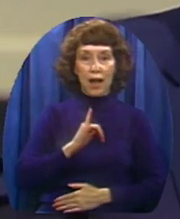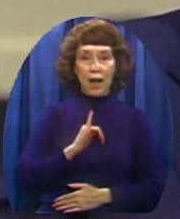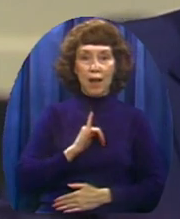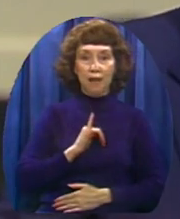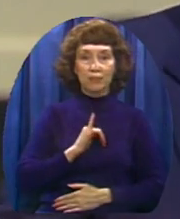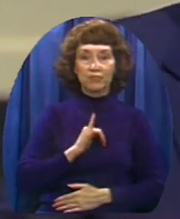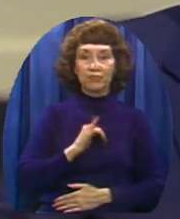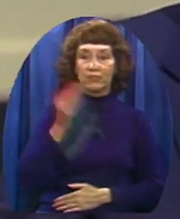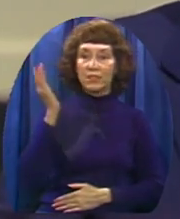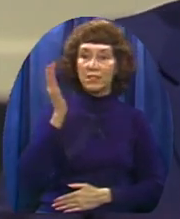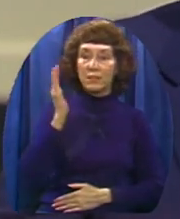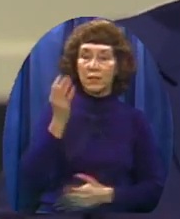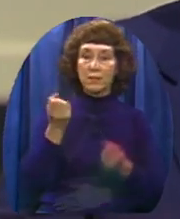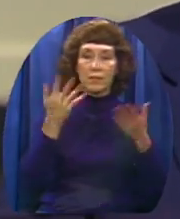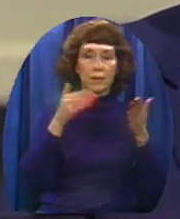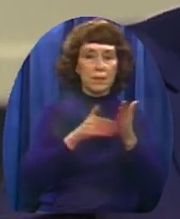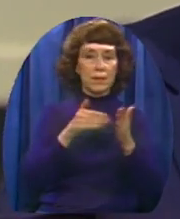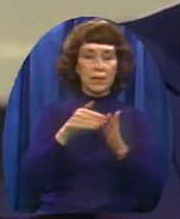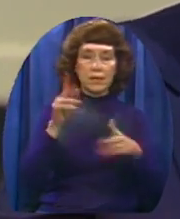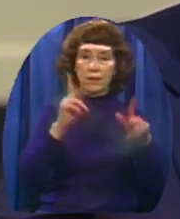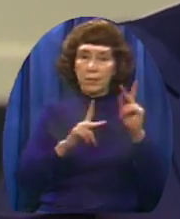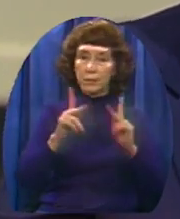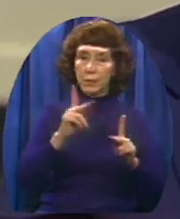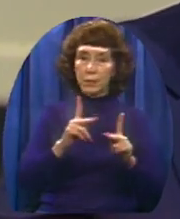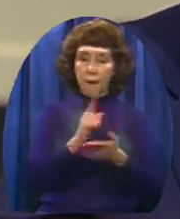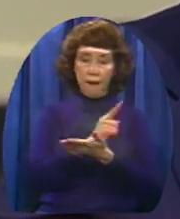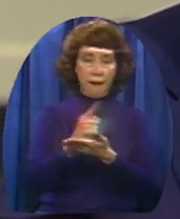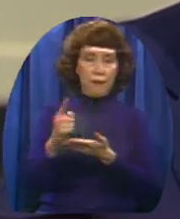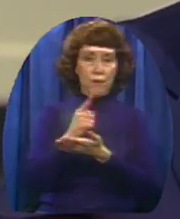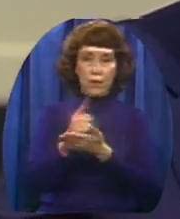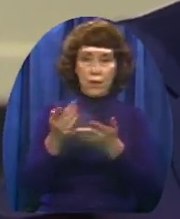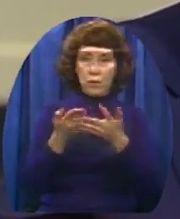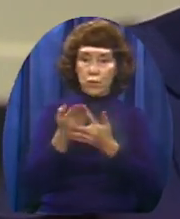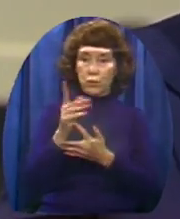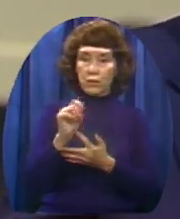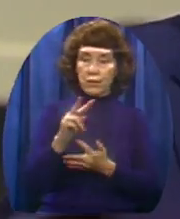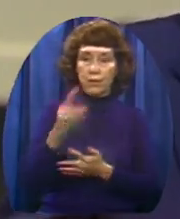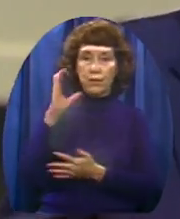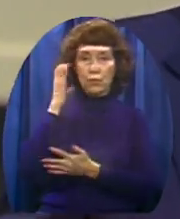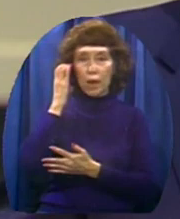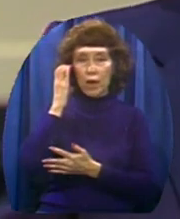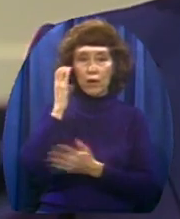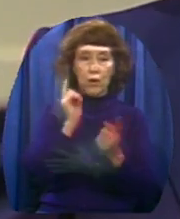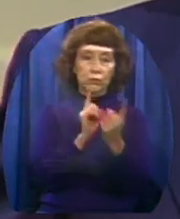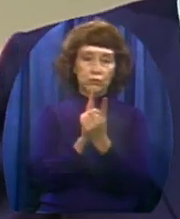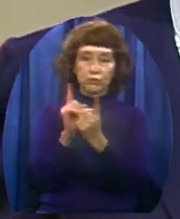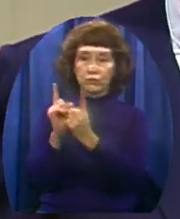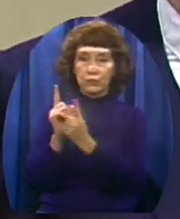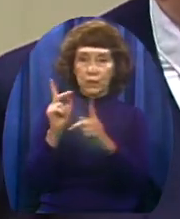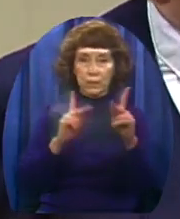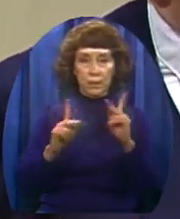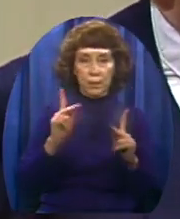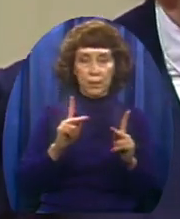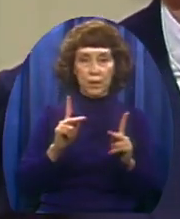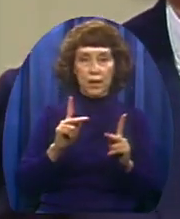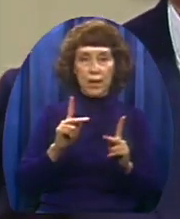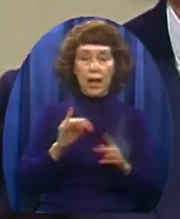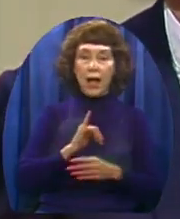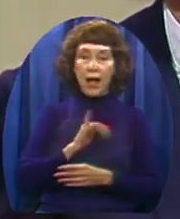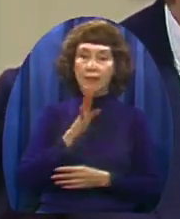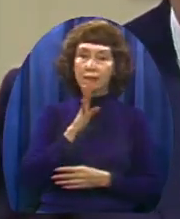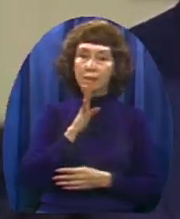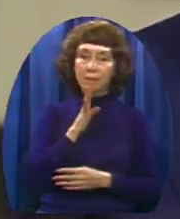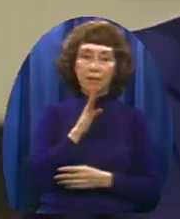suppose millions of people every week In person and through the media And I speak to many thousands of people every week in person